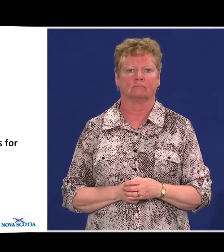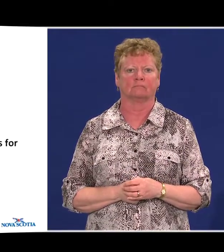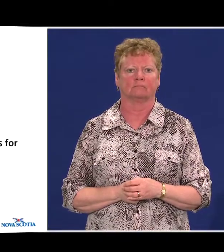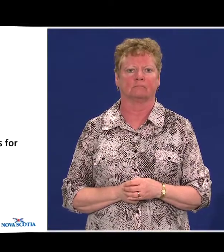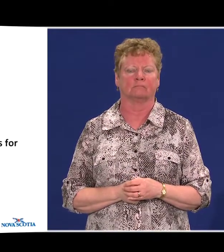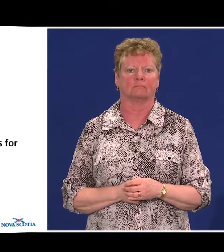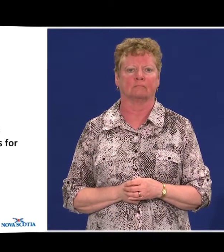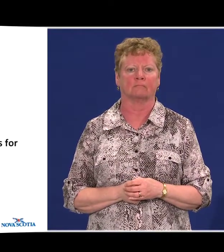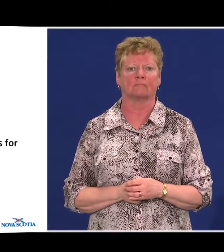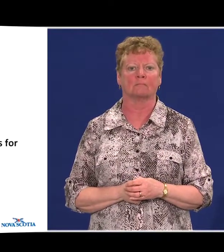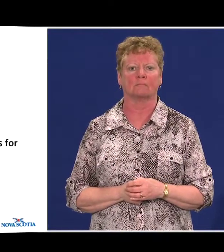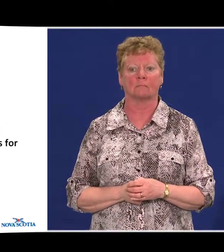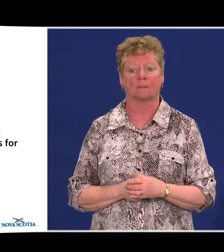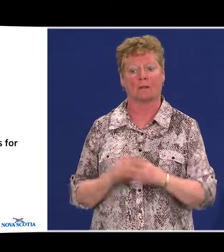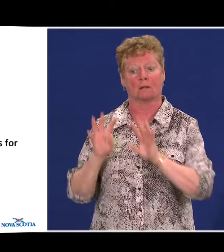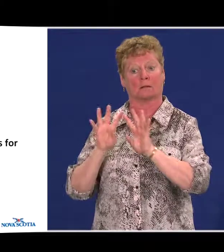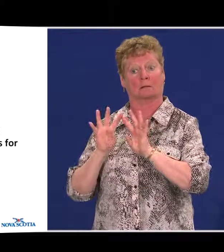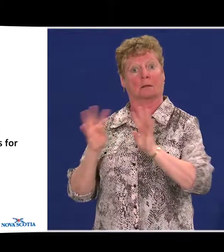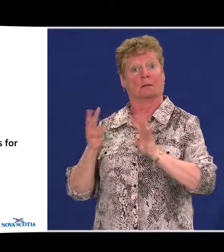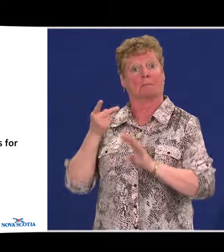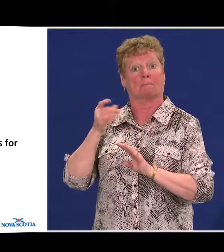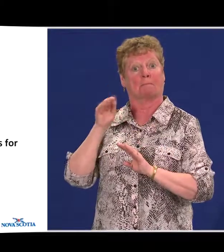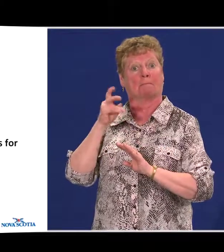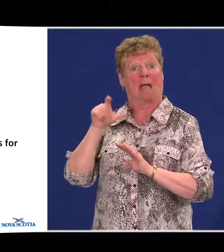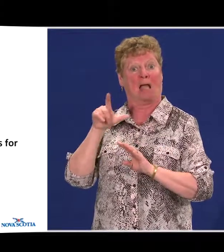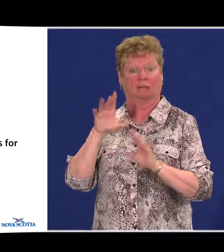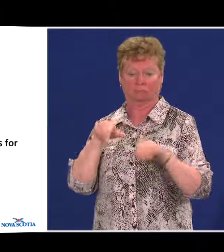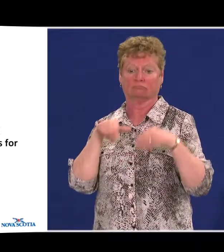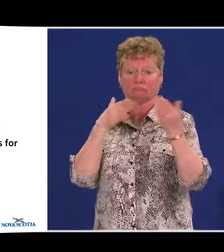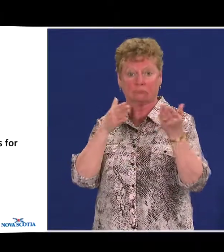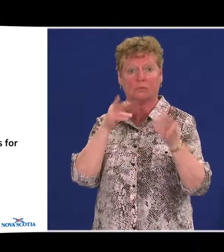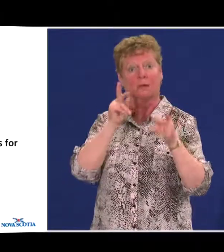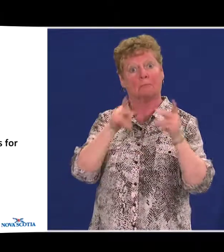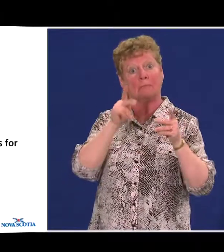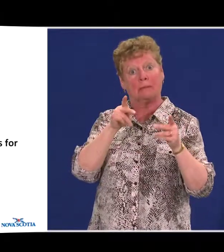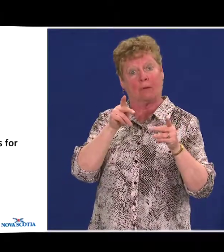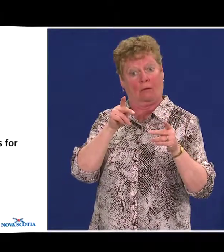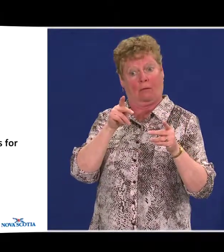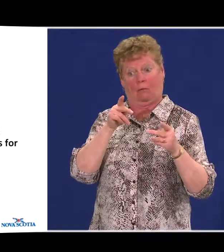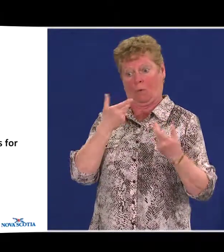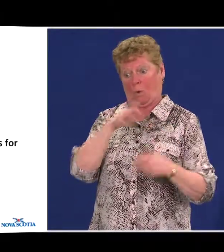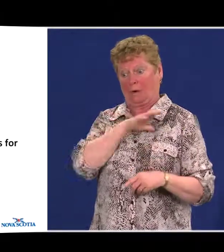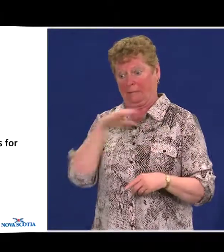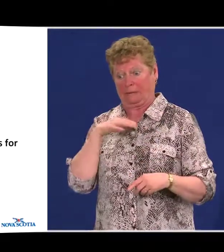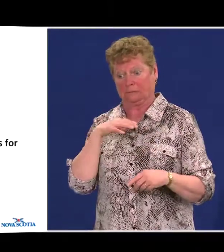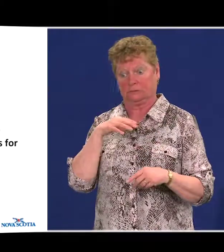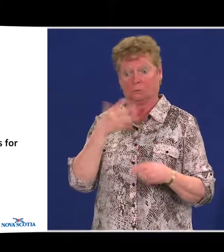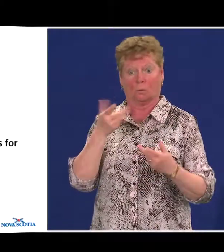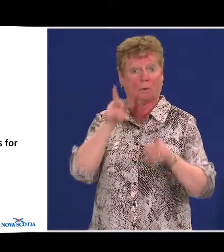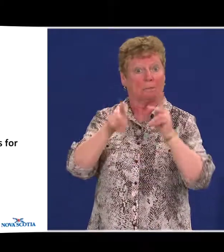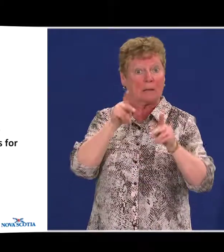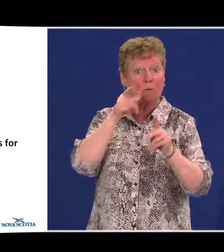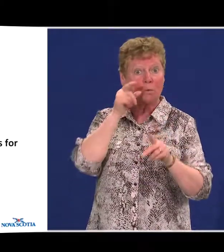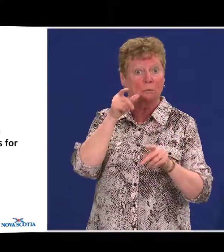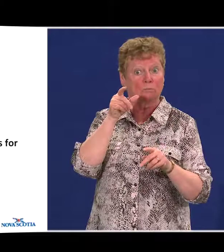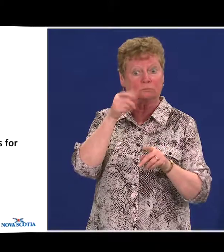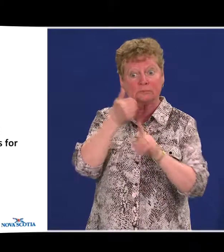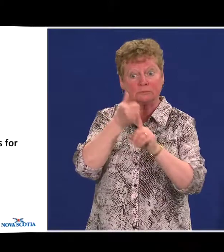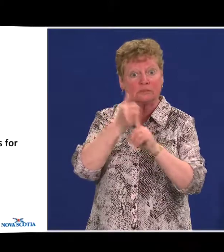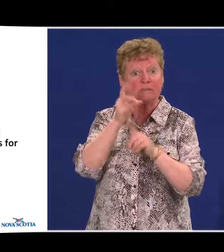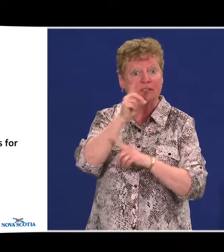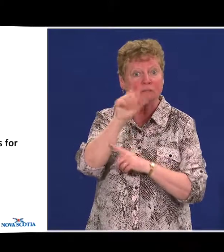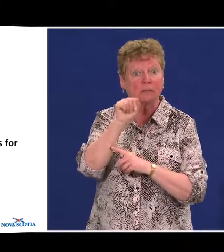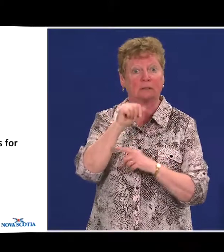The panel also recommends that committees of persons with disabilities, stakeholders, and